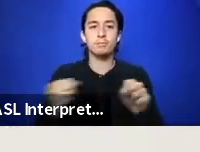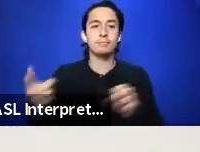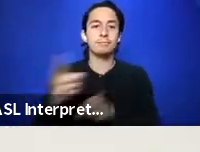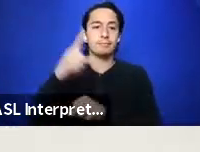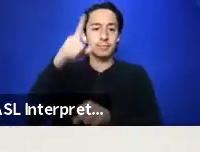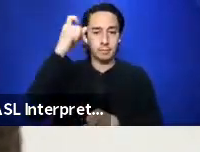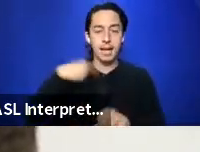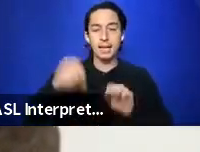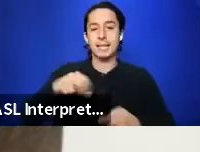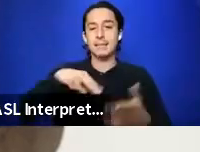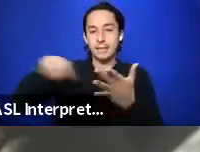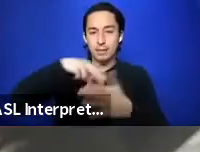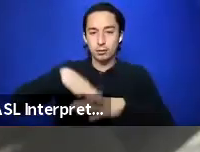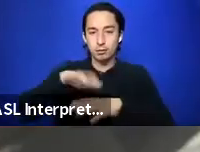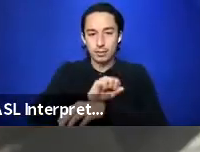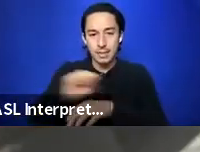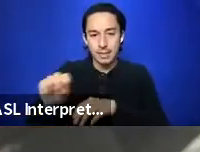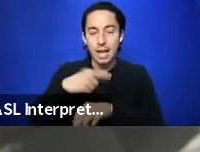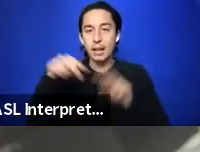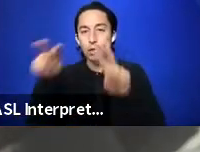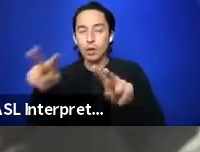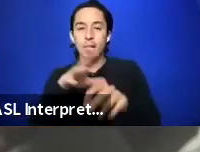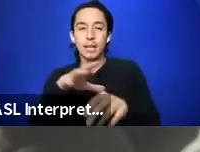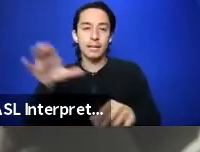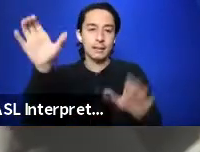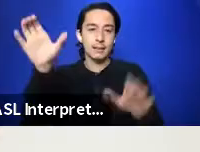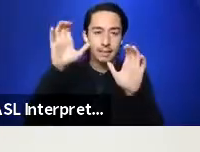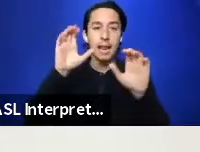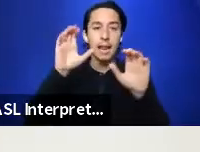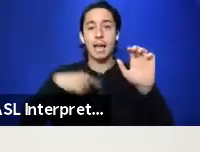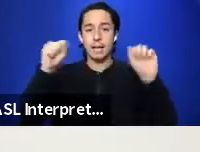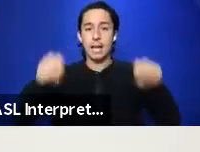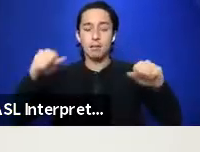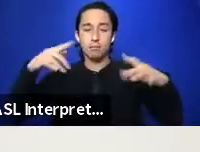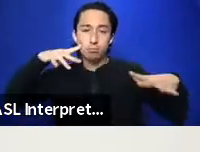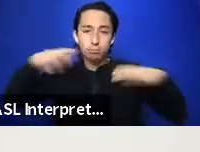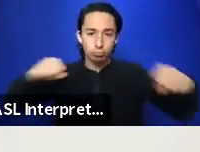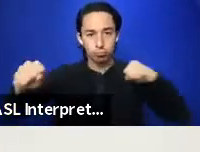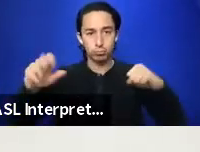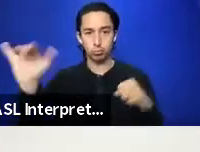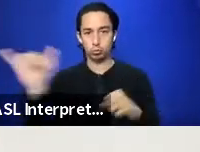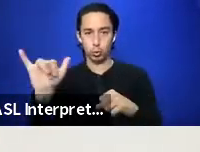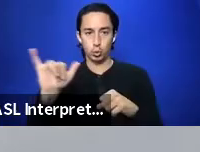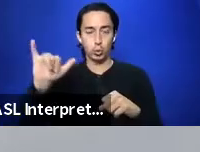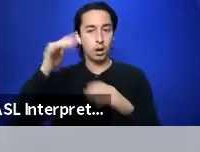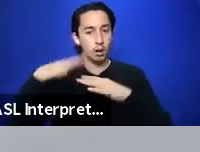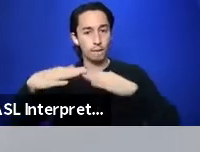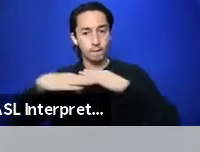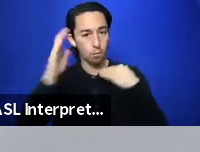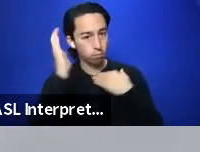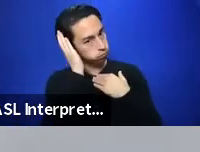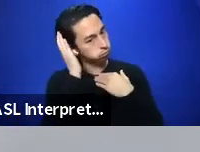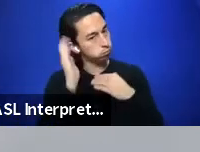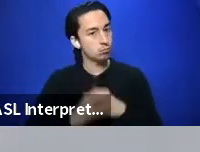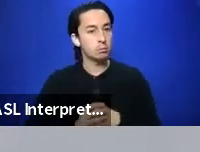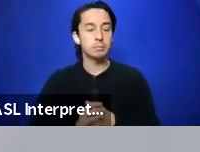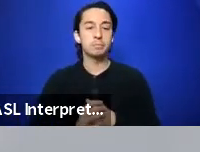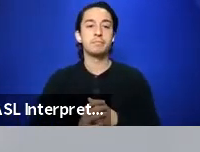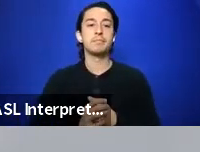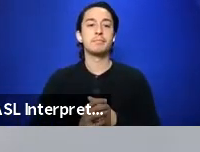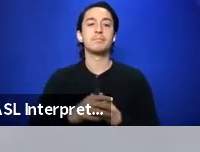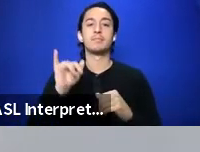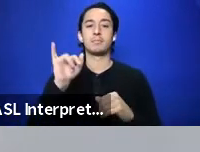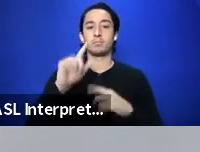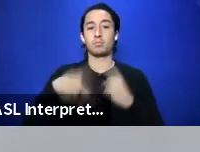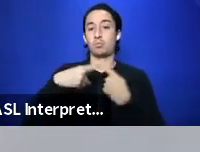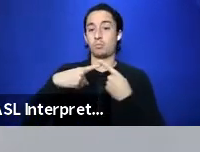look and listen. I can make thunder too, I think, while pressing my ear to the floor. When you wilden out because your